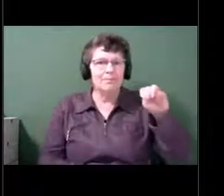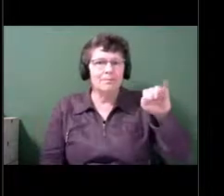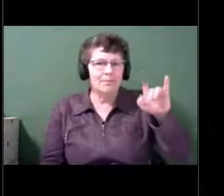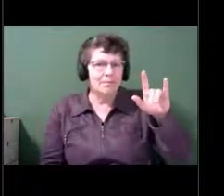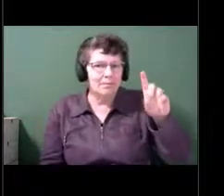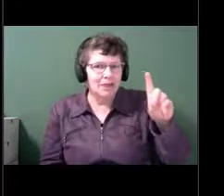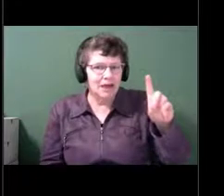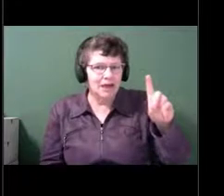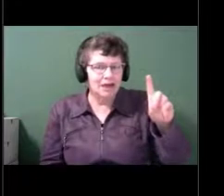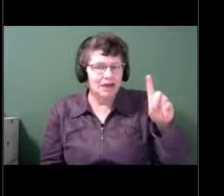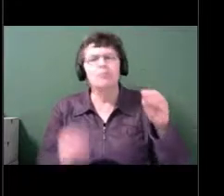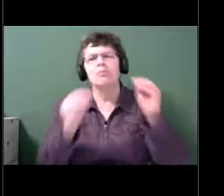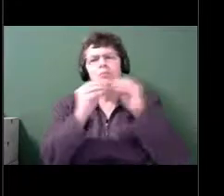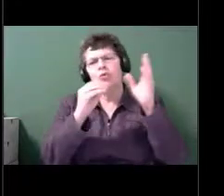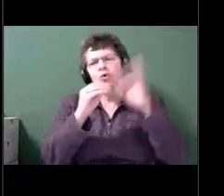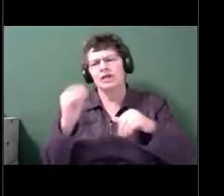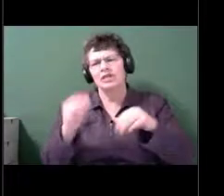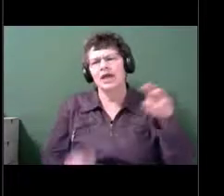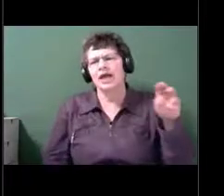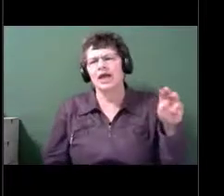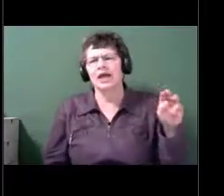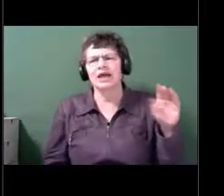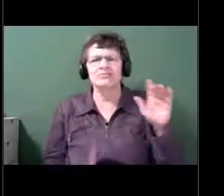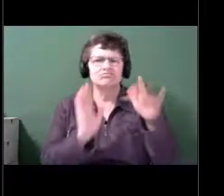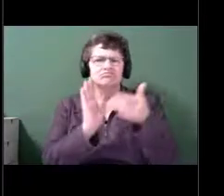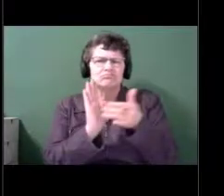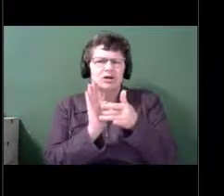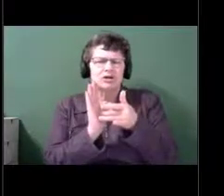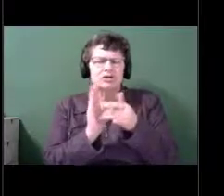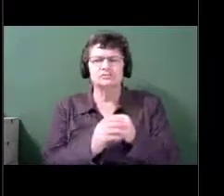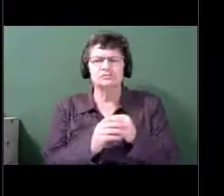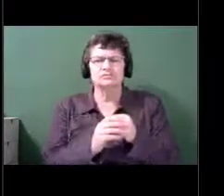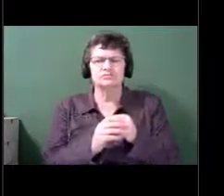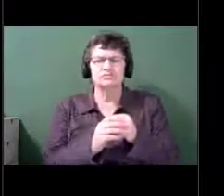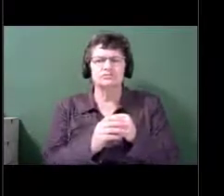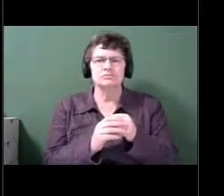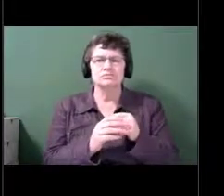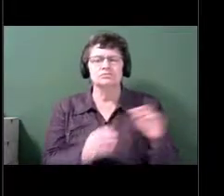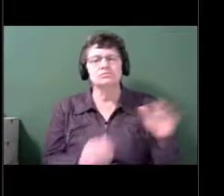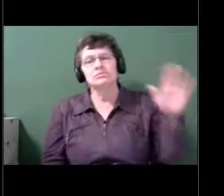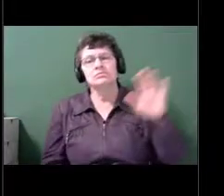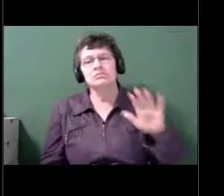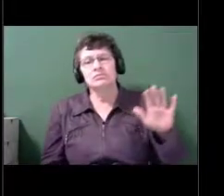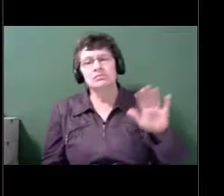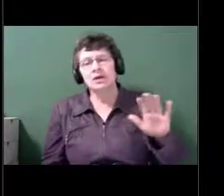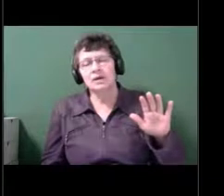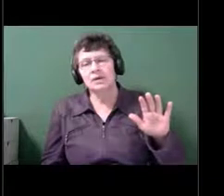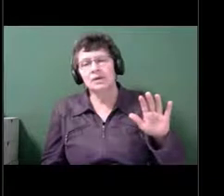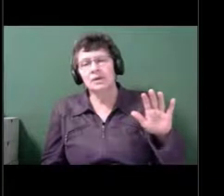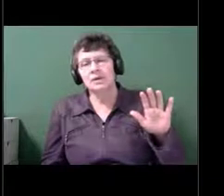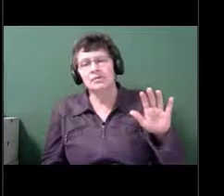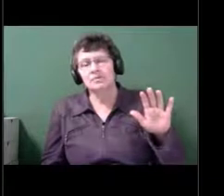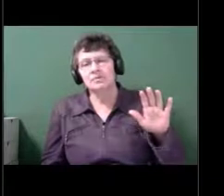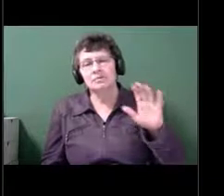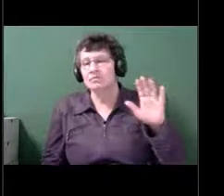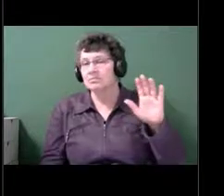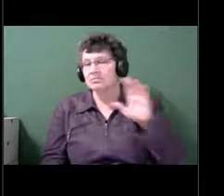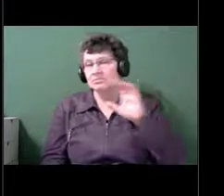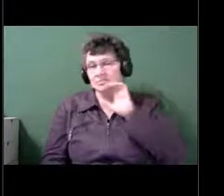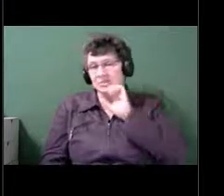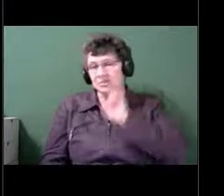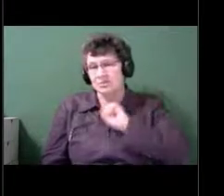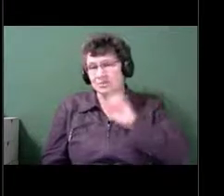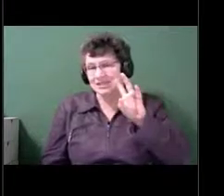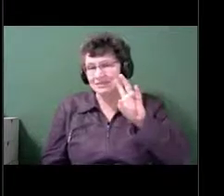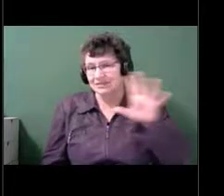And about 50% have a vision loss when they're, oh, gee whiz, around 75. So this is